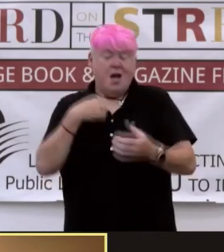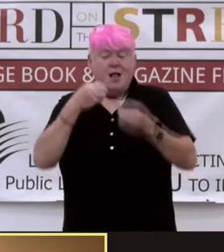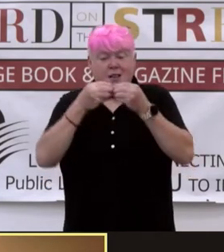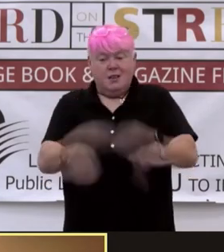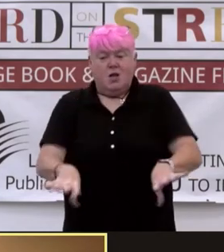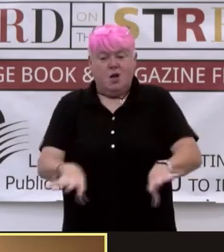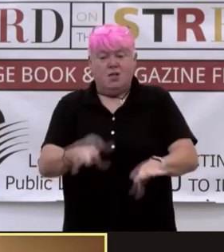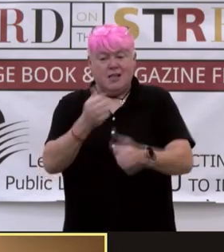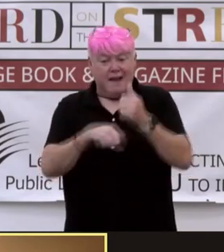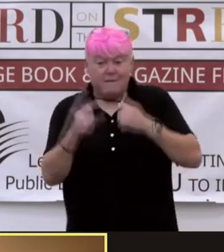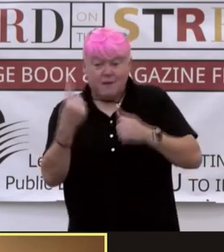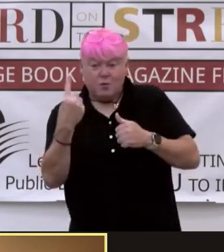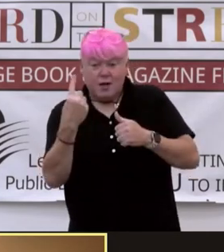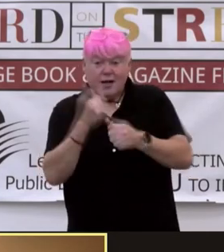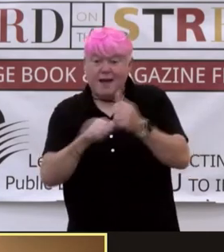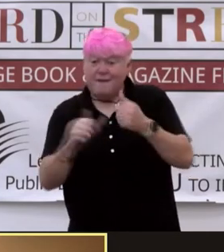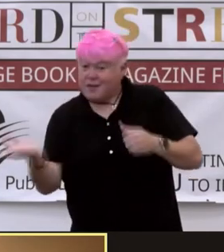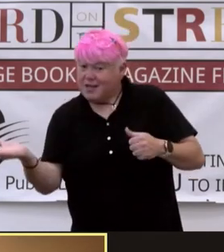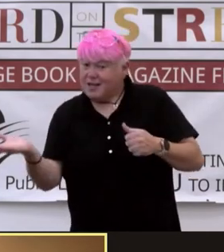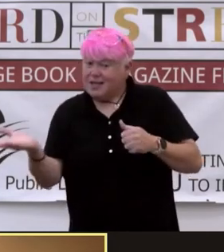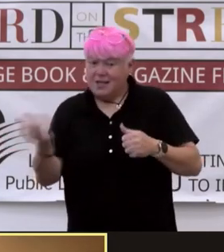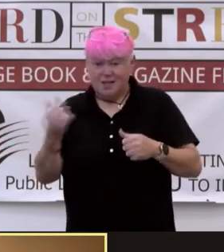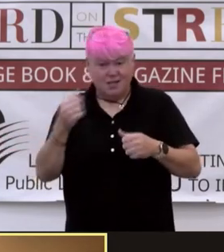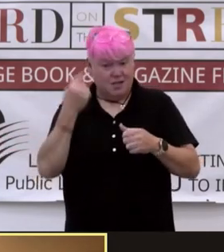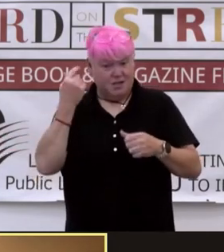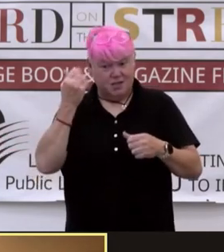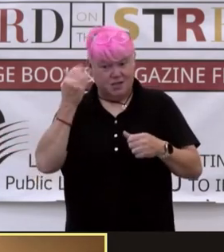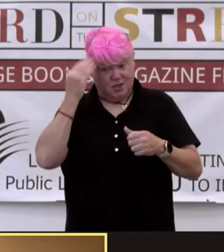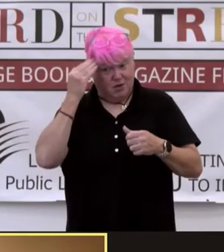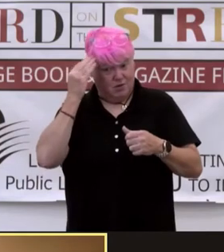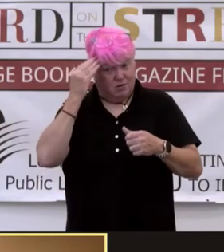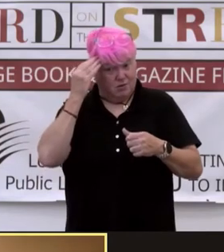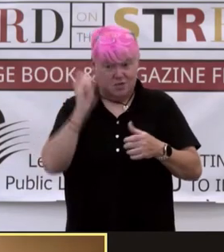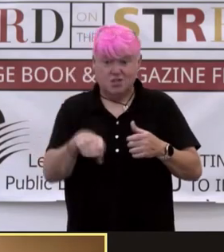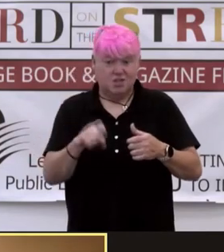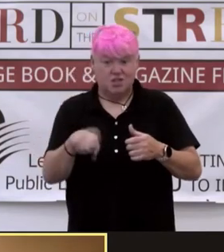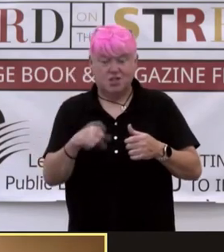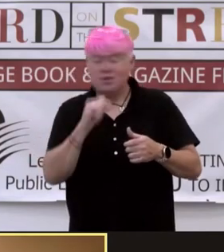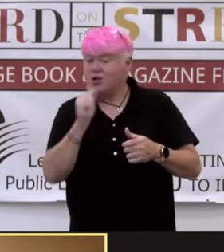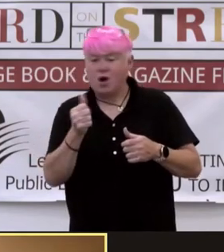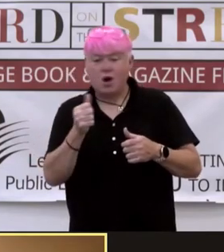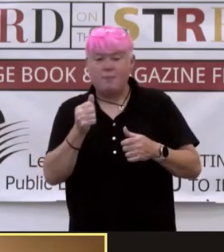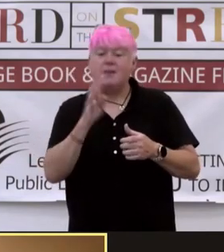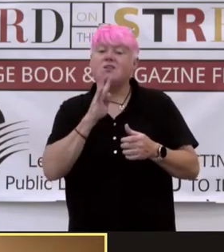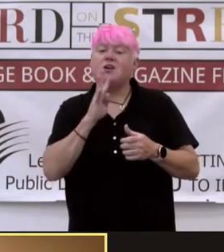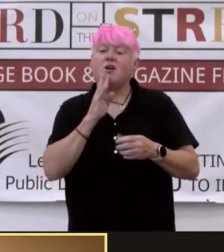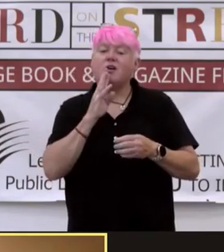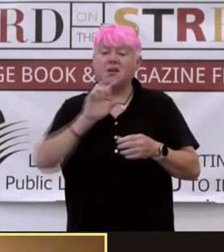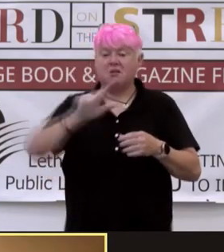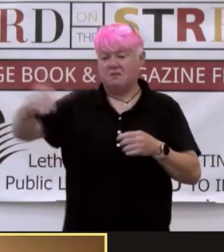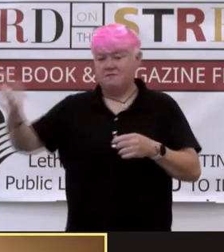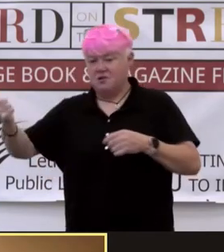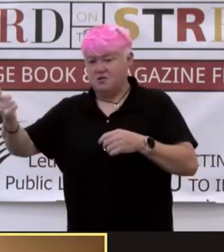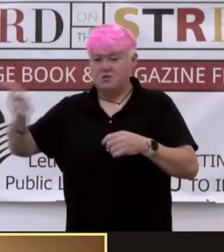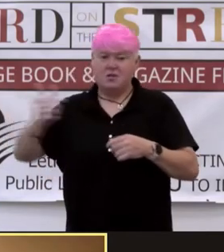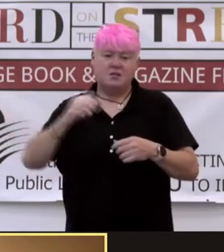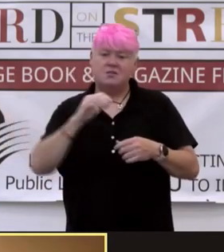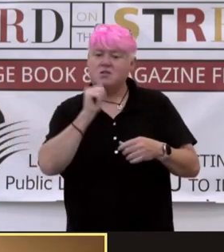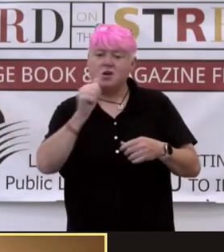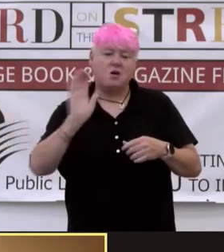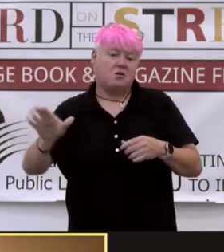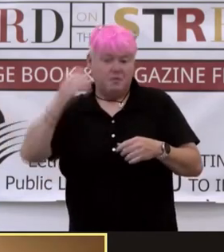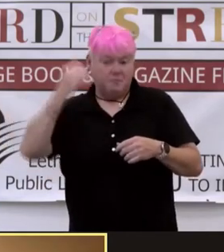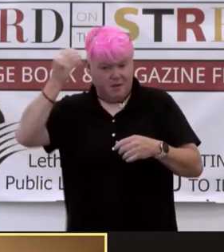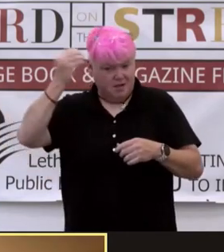Sunaina says flatly. She knows she should not be speaking out of turn. That she should pretend not to even have opinions. But she can't.